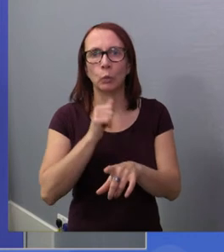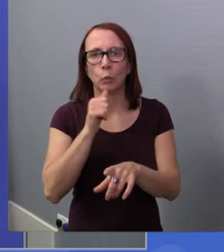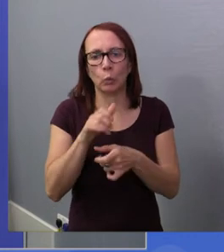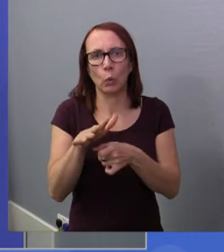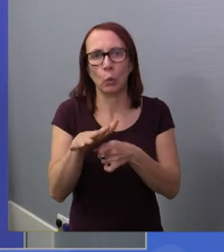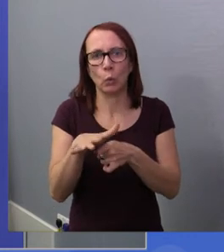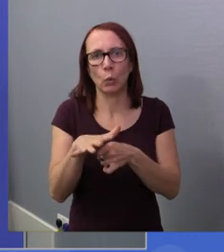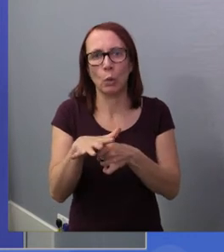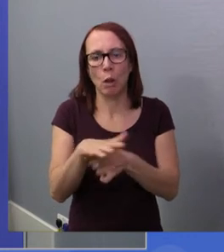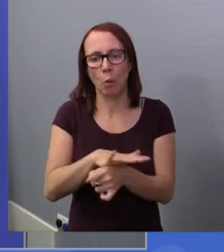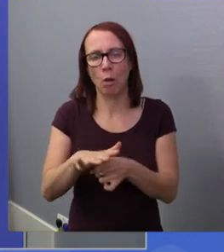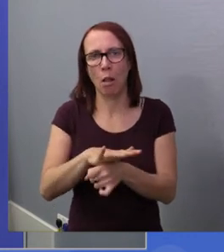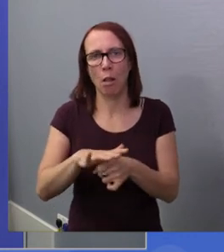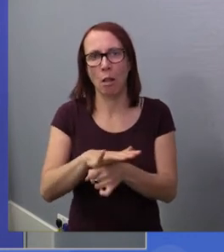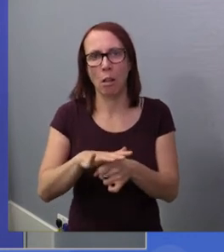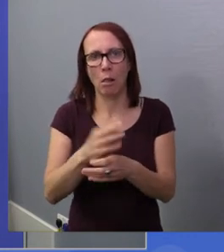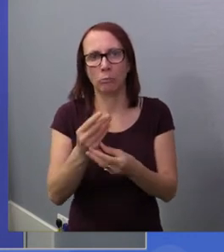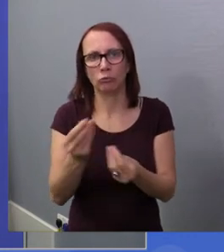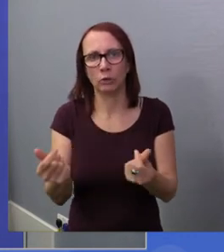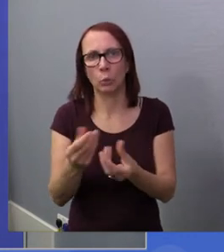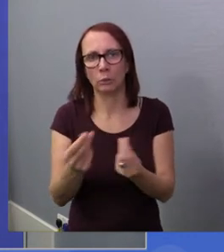resources.